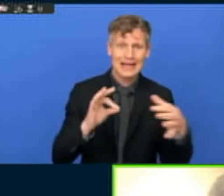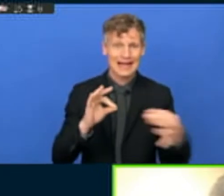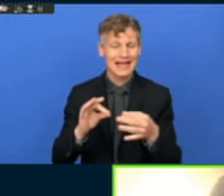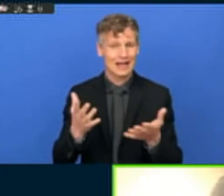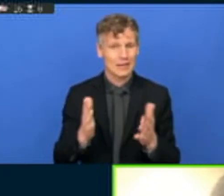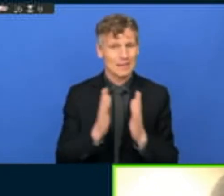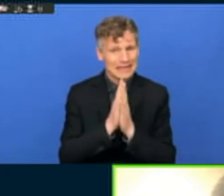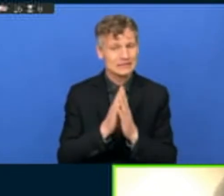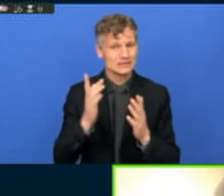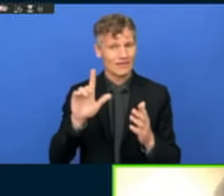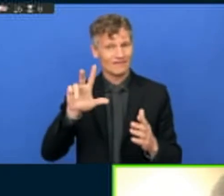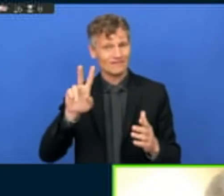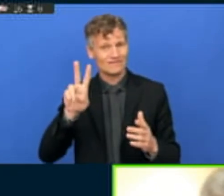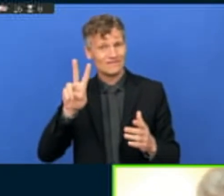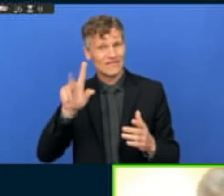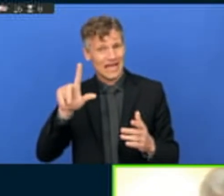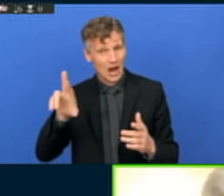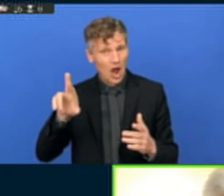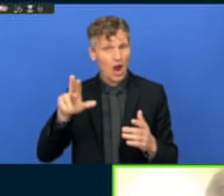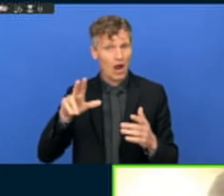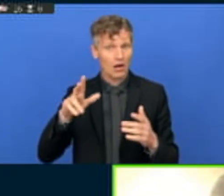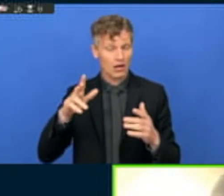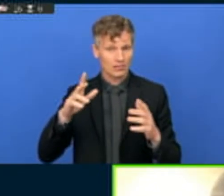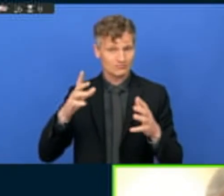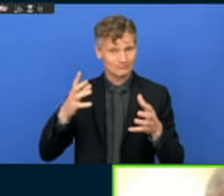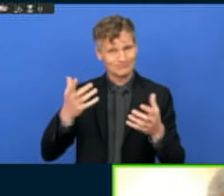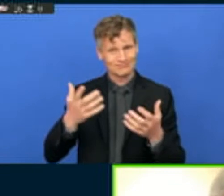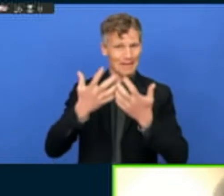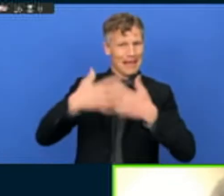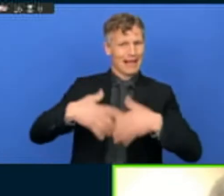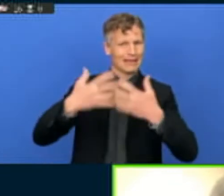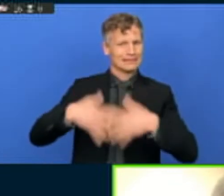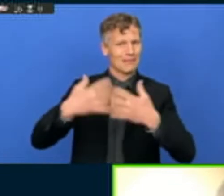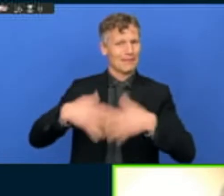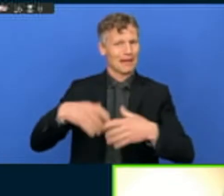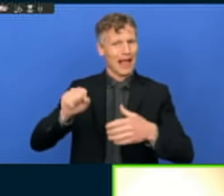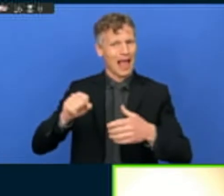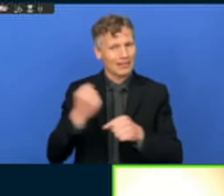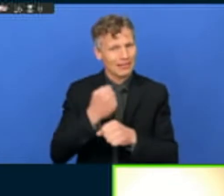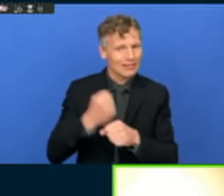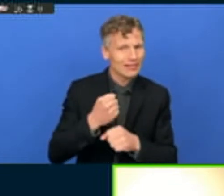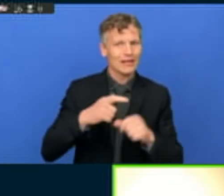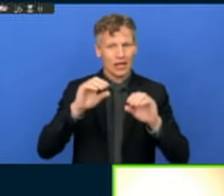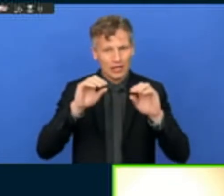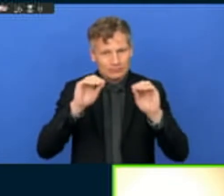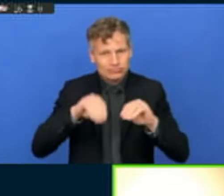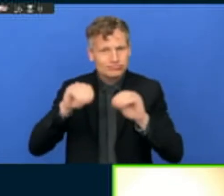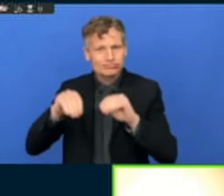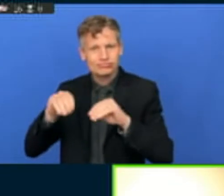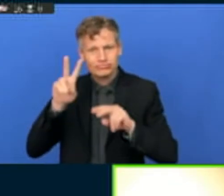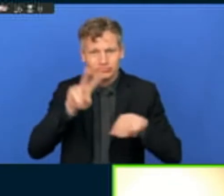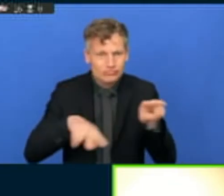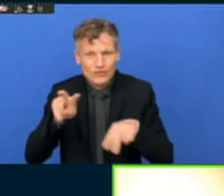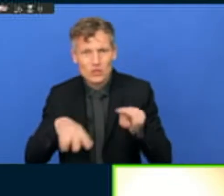review systems. And this is, I'm sure, one of the things that will be on top of the agenda during this review